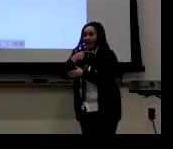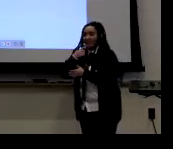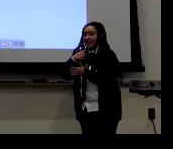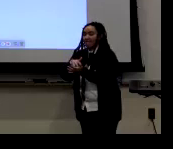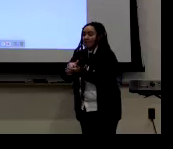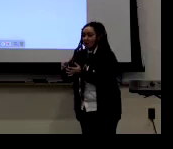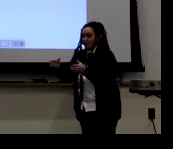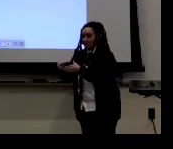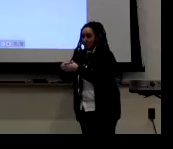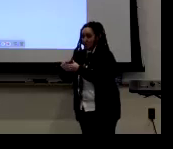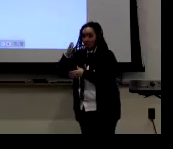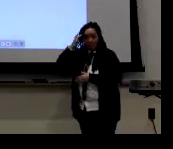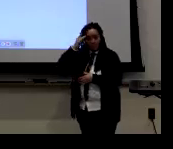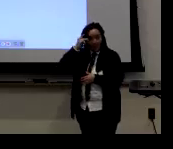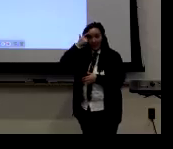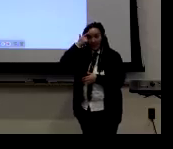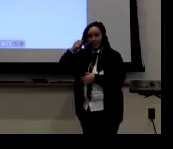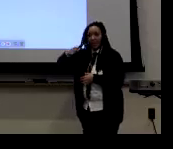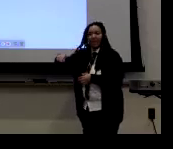This vulnerable group.